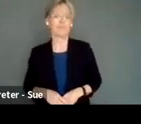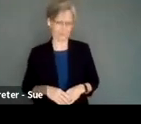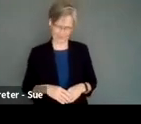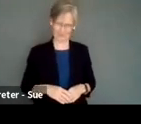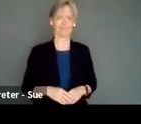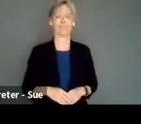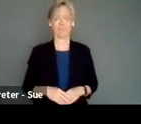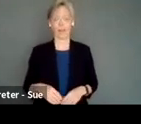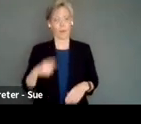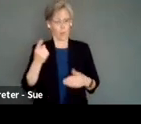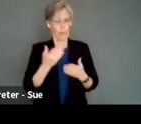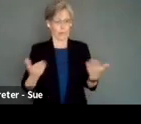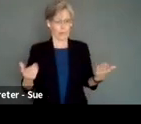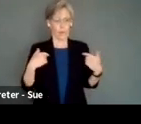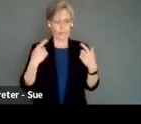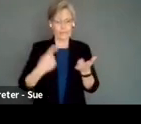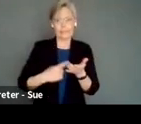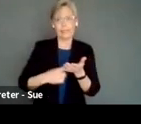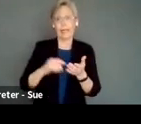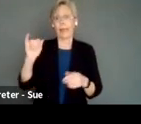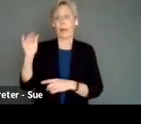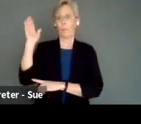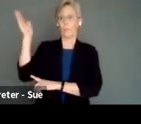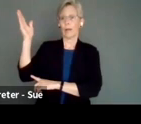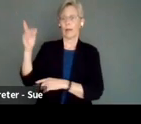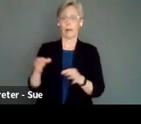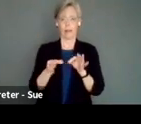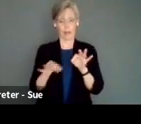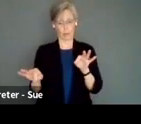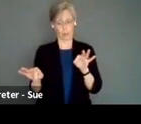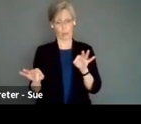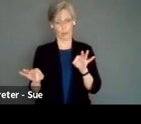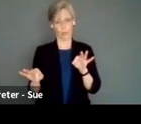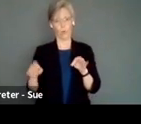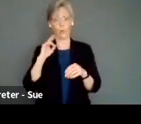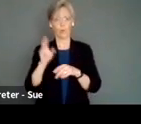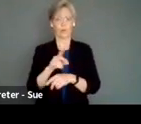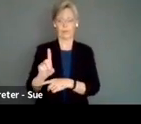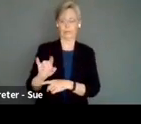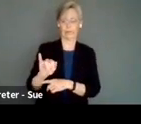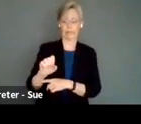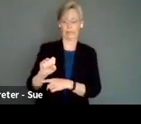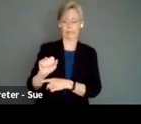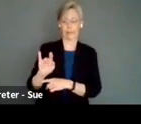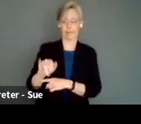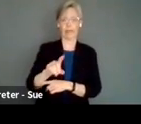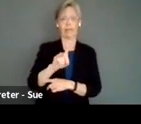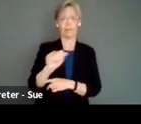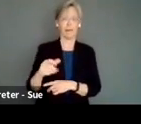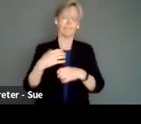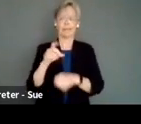so one of the things I just want to mention is a presentation language. The core terms I'm going to be using is disability or slash dis.